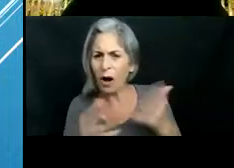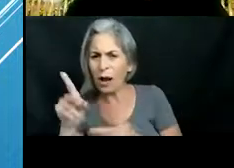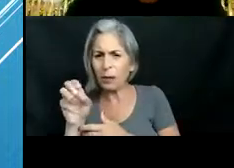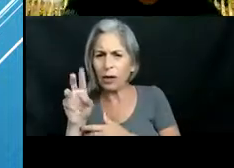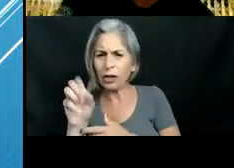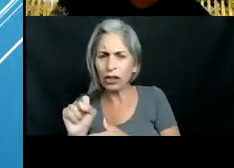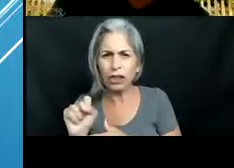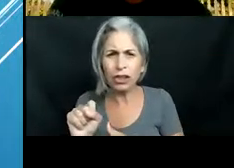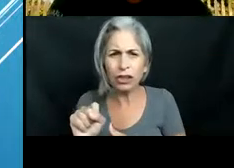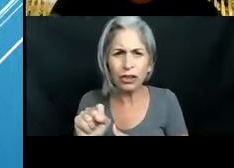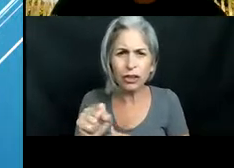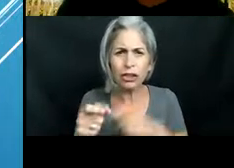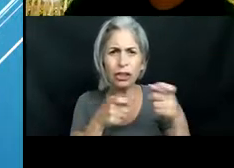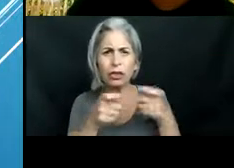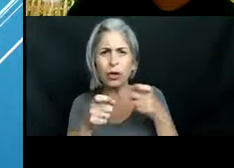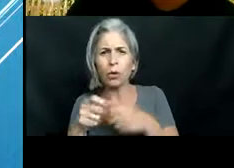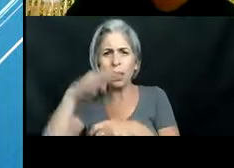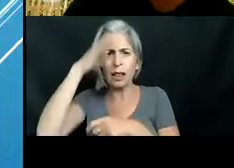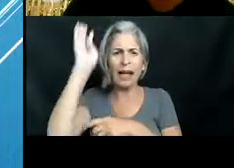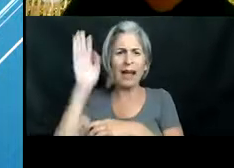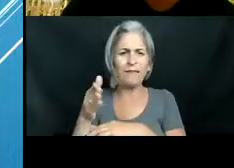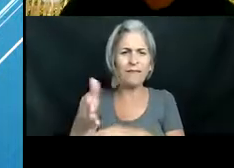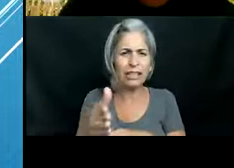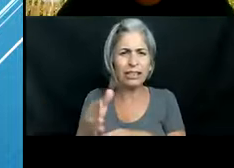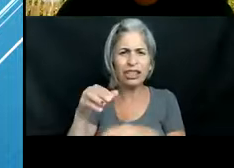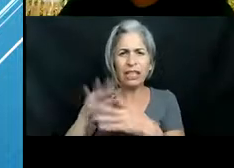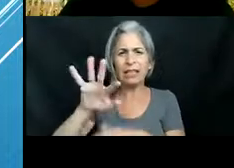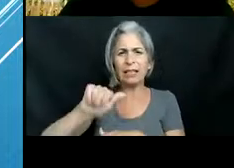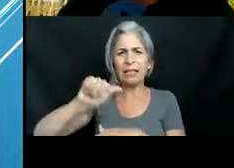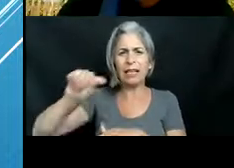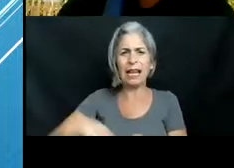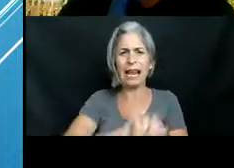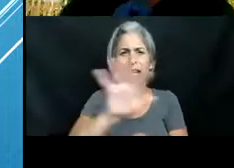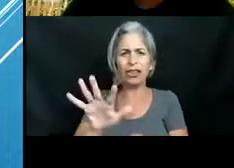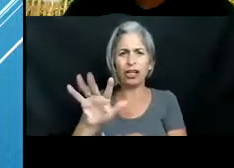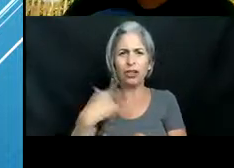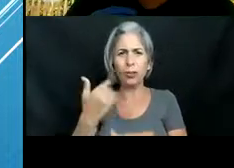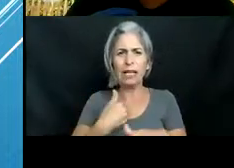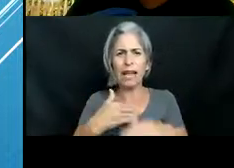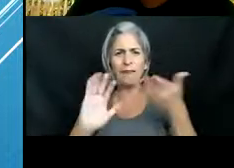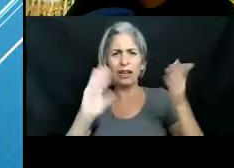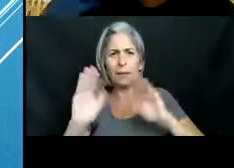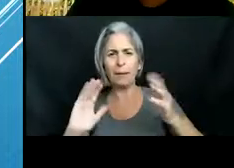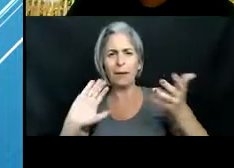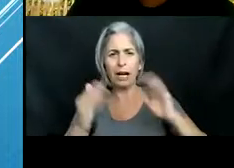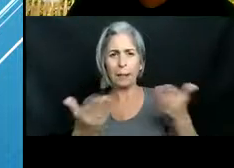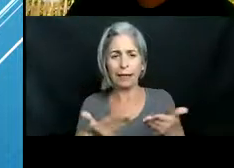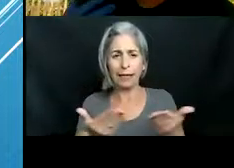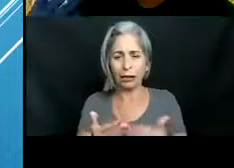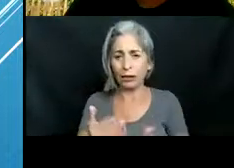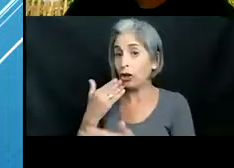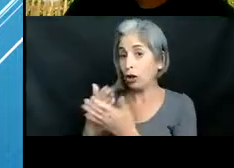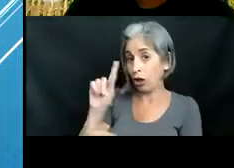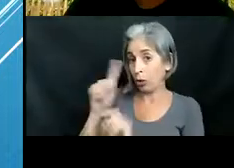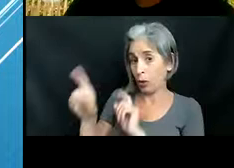fish populations in asia do we have nothing comparable here very good question um so the lionfish